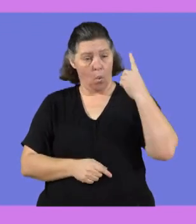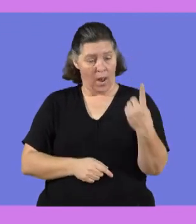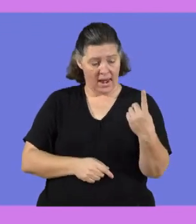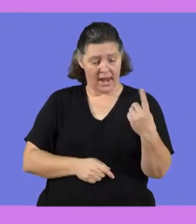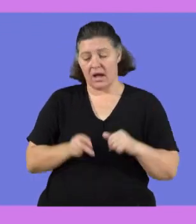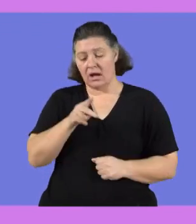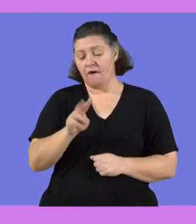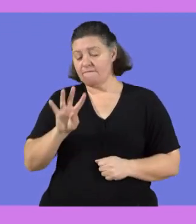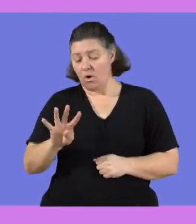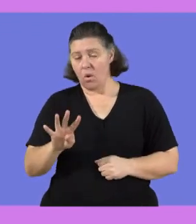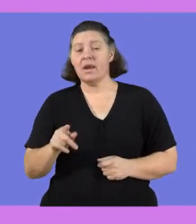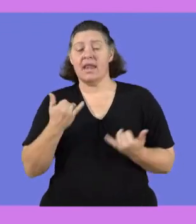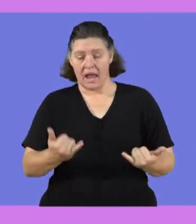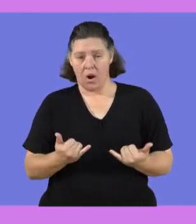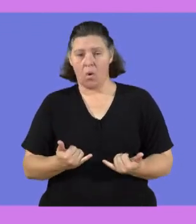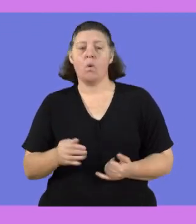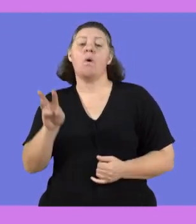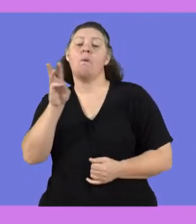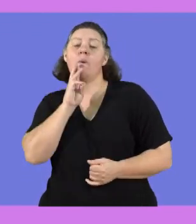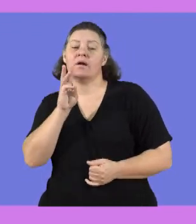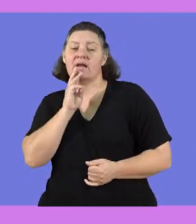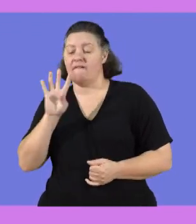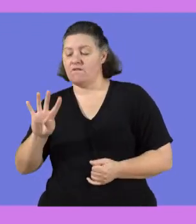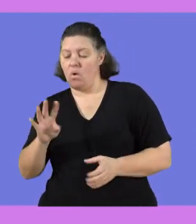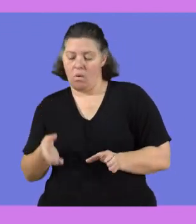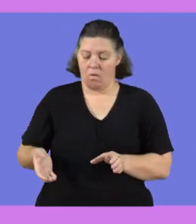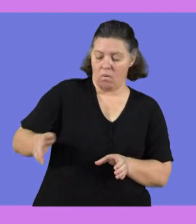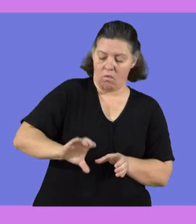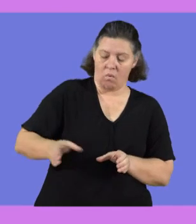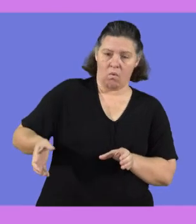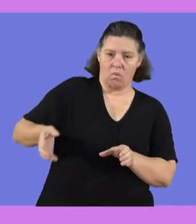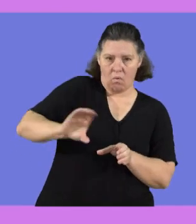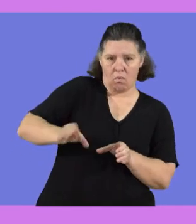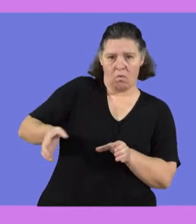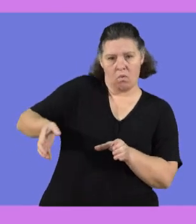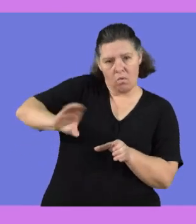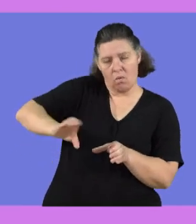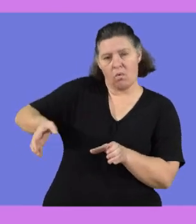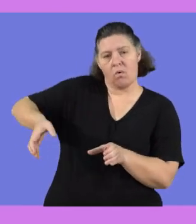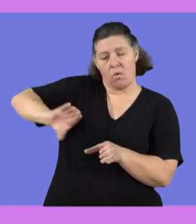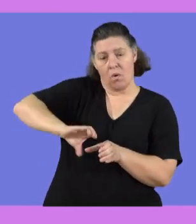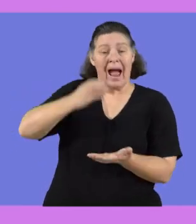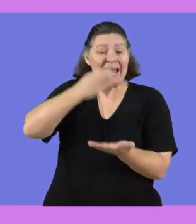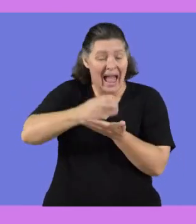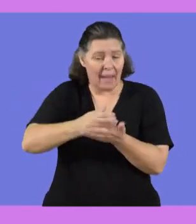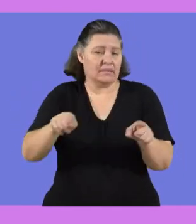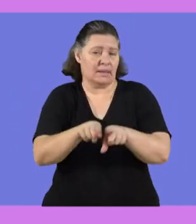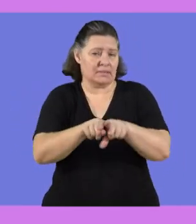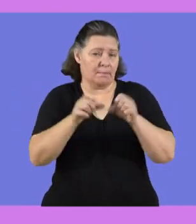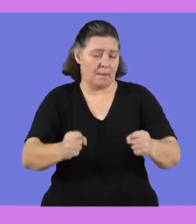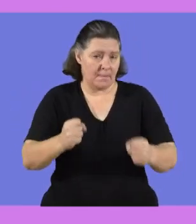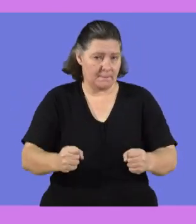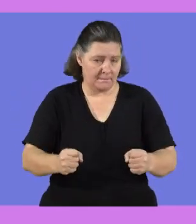1 is to 4, one glass of juice will need 4 glasses of